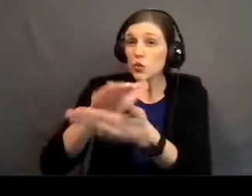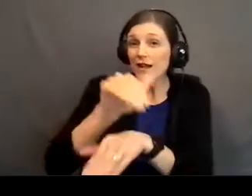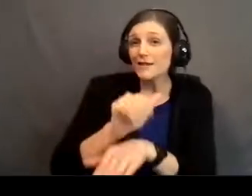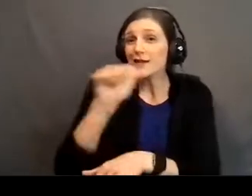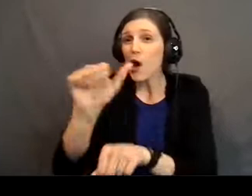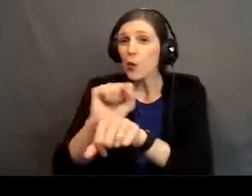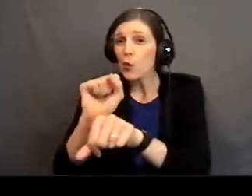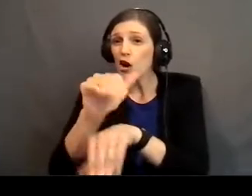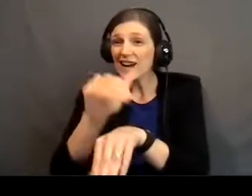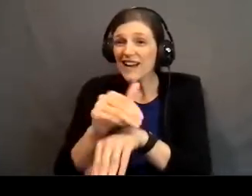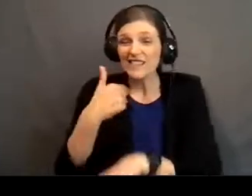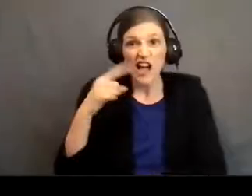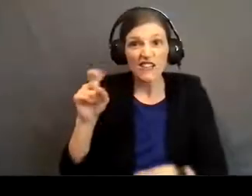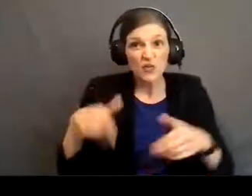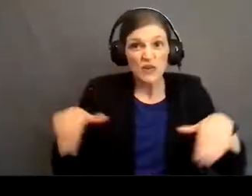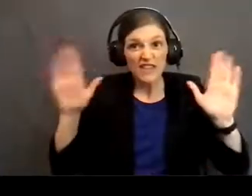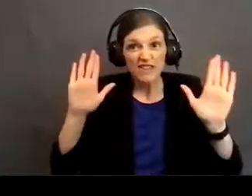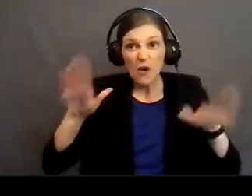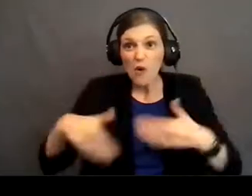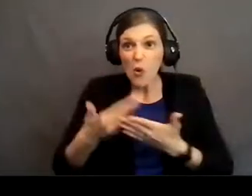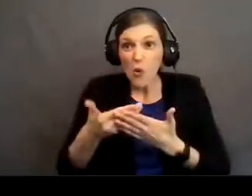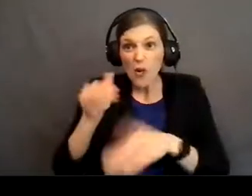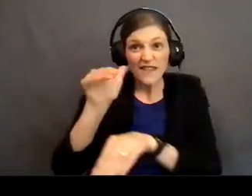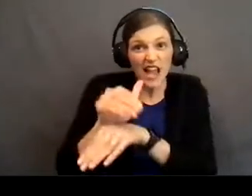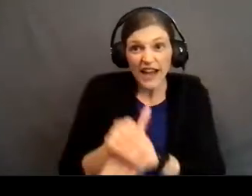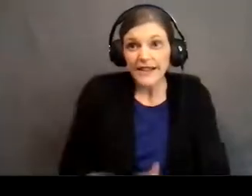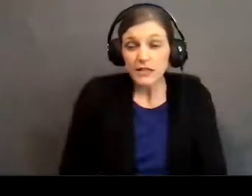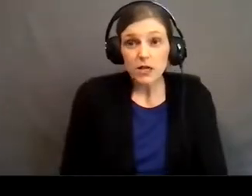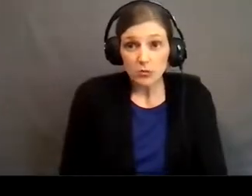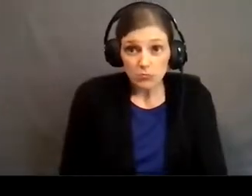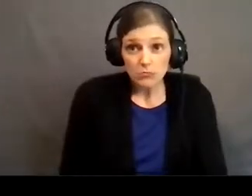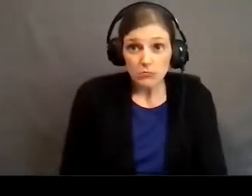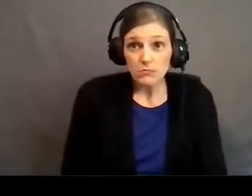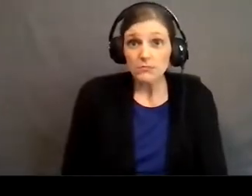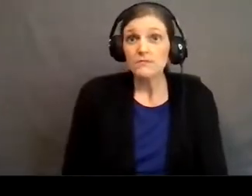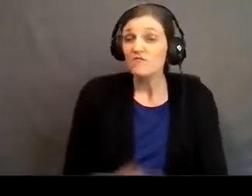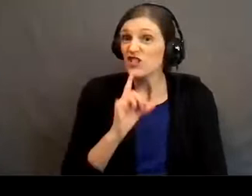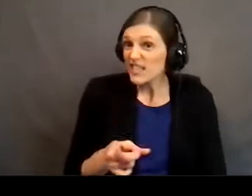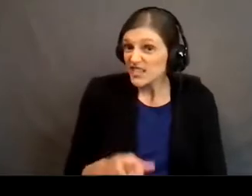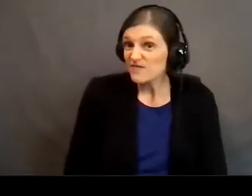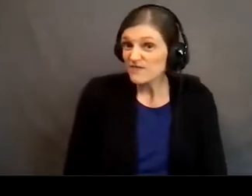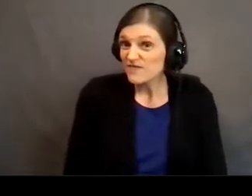nights, and I have to give up an entire evening for this? Really?